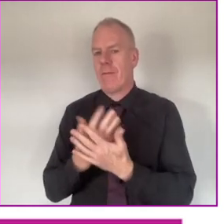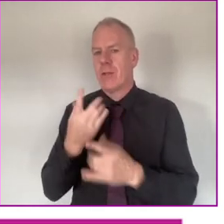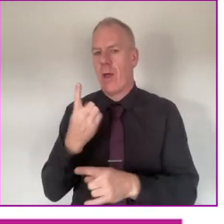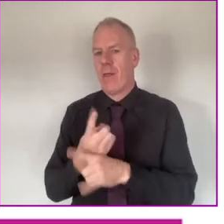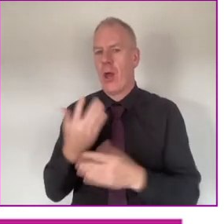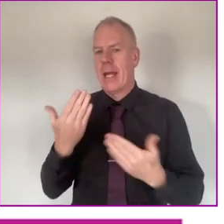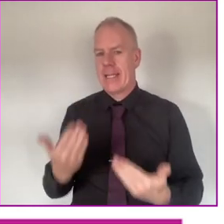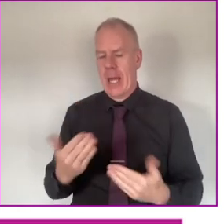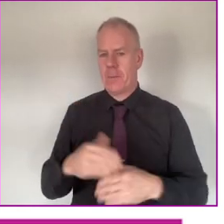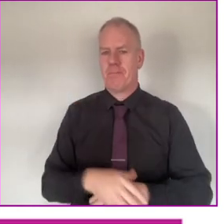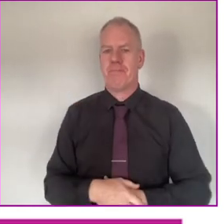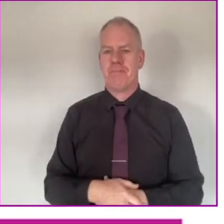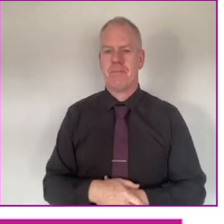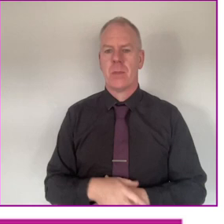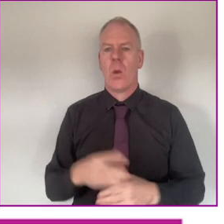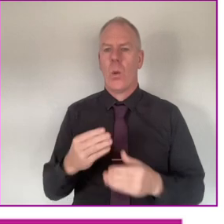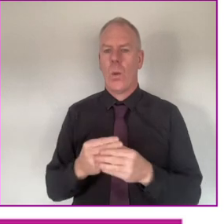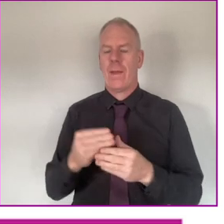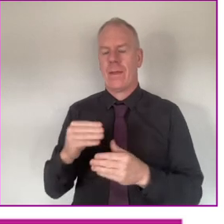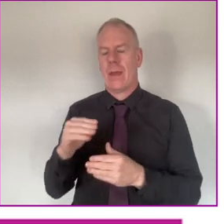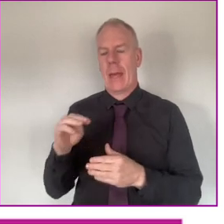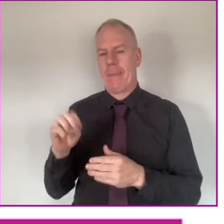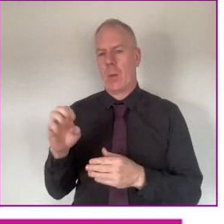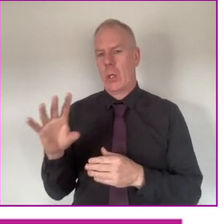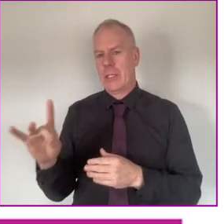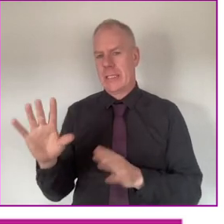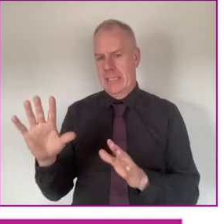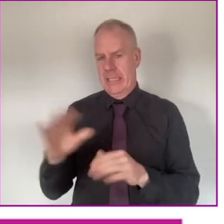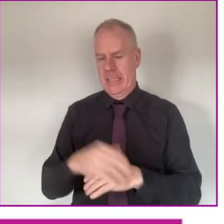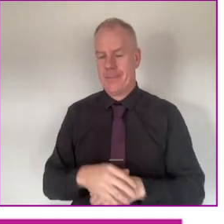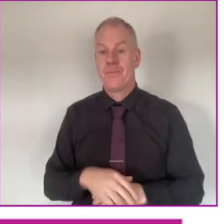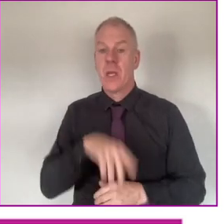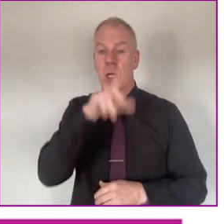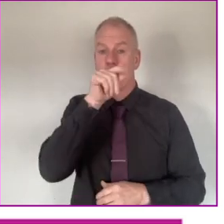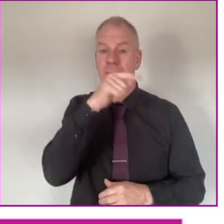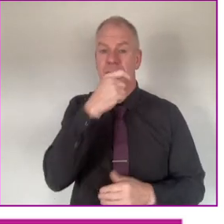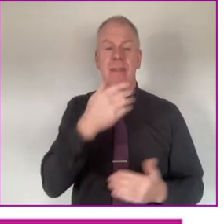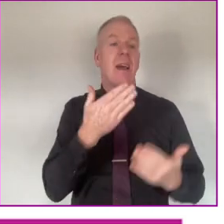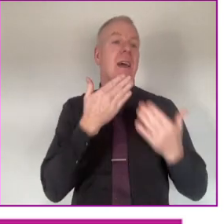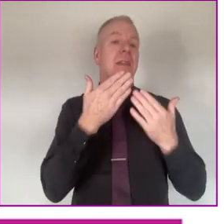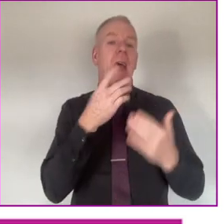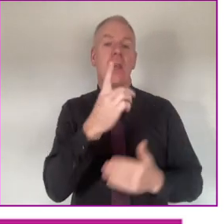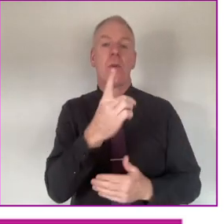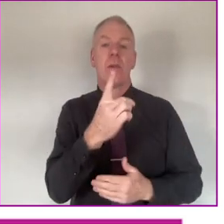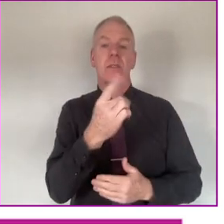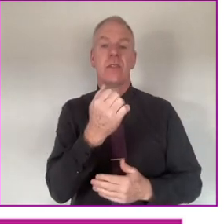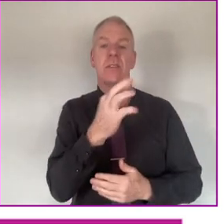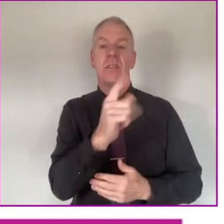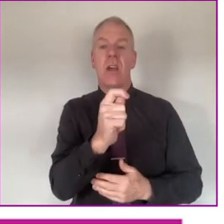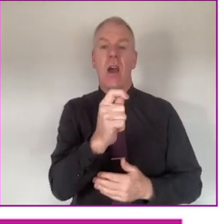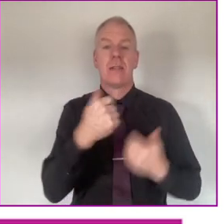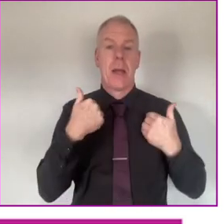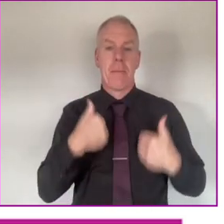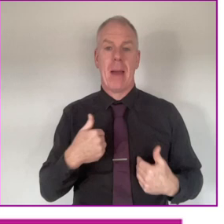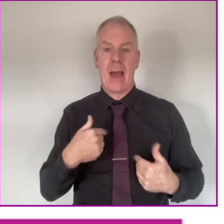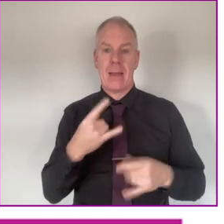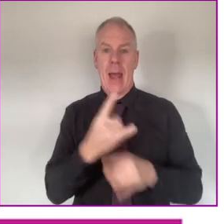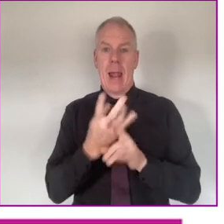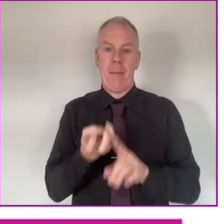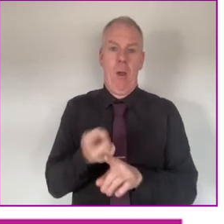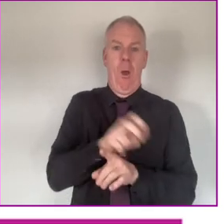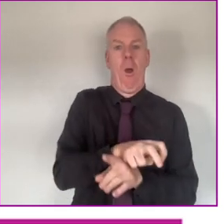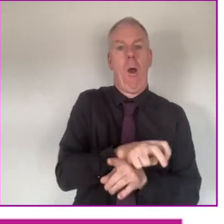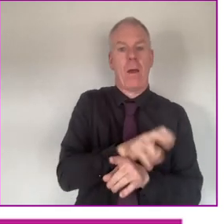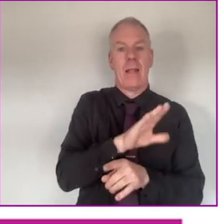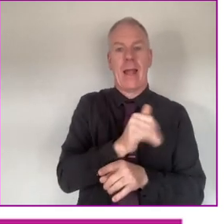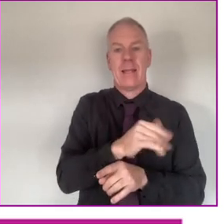often under Mr. Musk. But anyway, that's another story. And the tweet read, Thanks to the dark driver who got out and put me